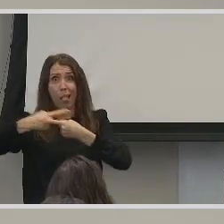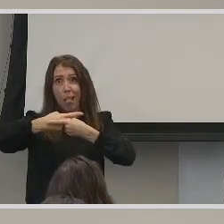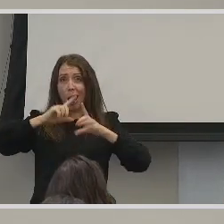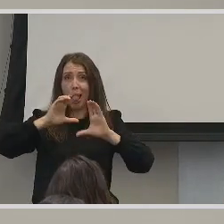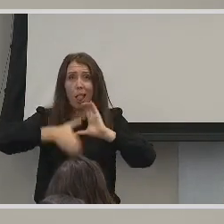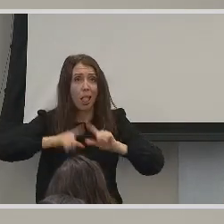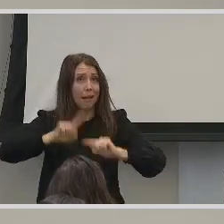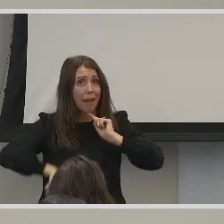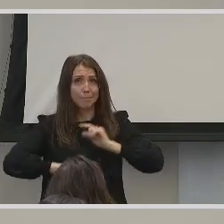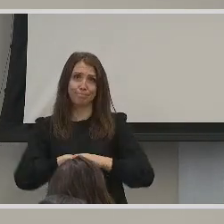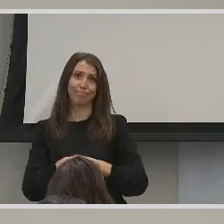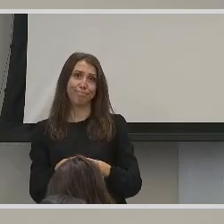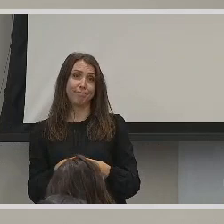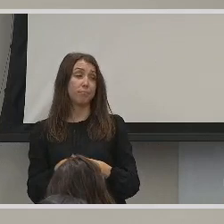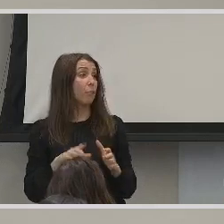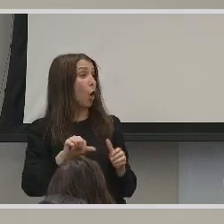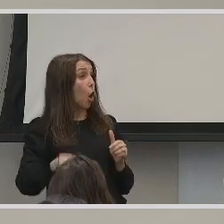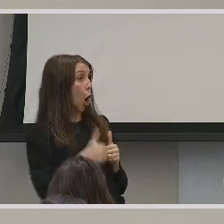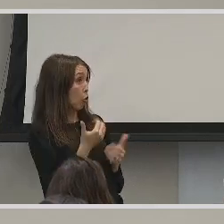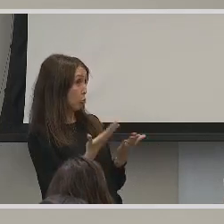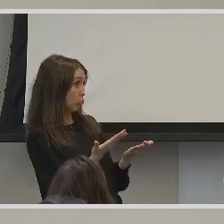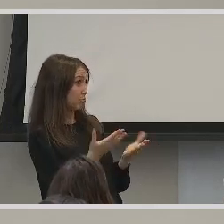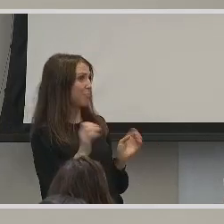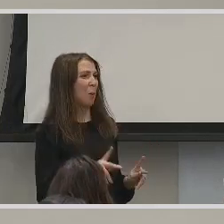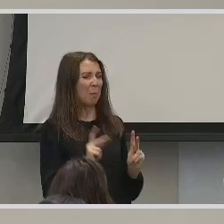Is there anything else that you wanted me to add? Okay.